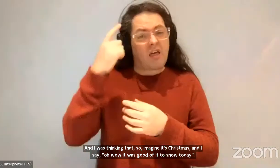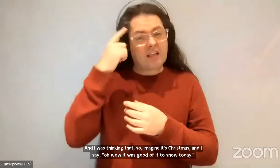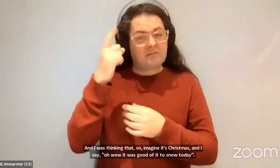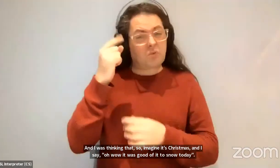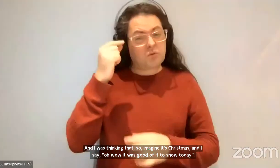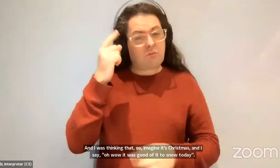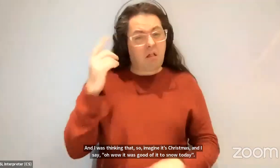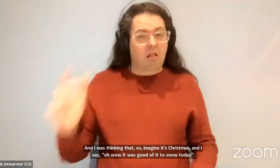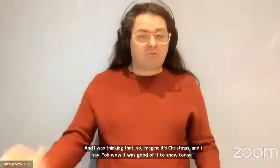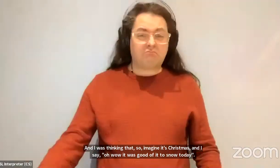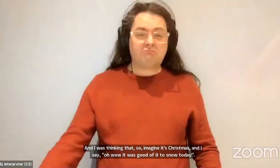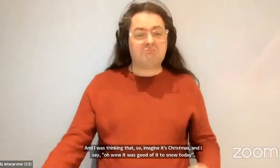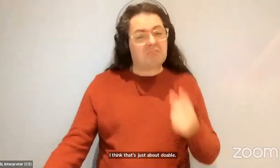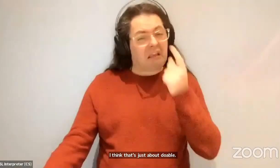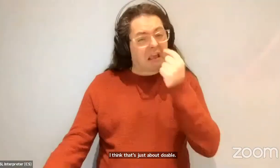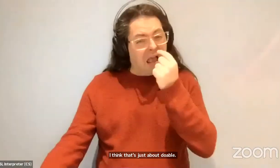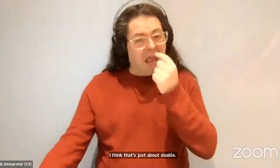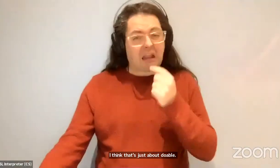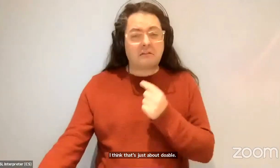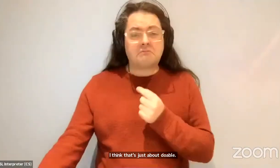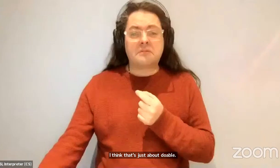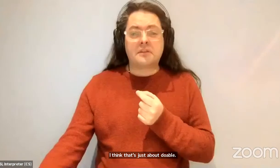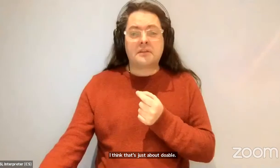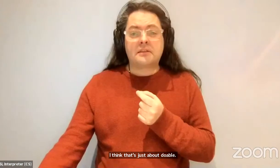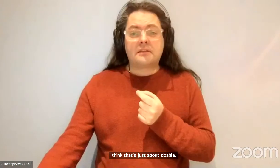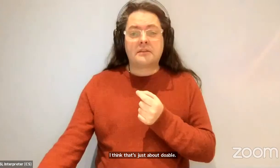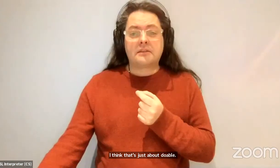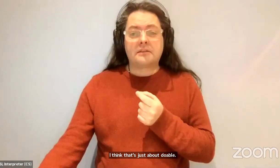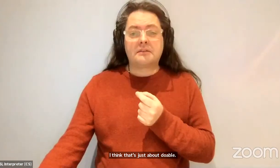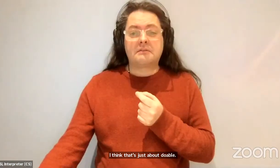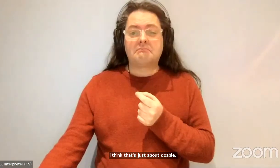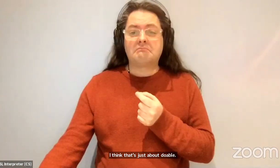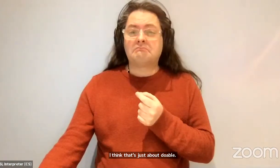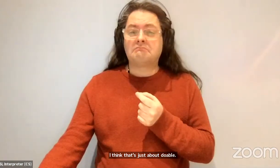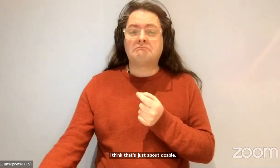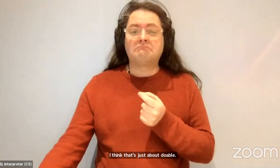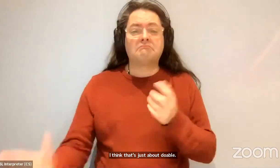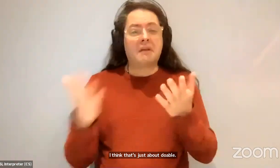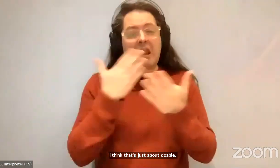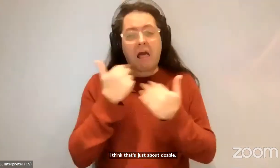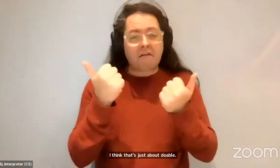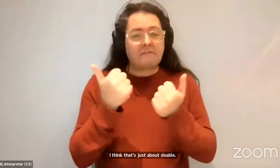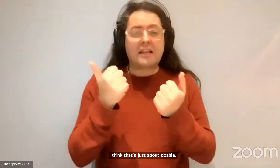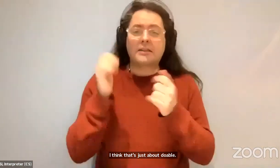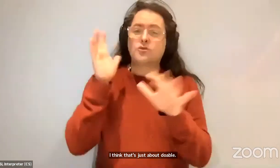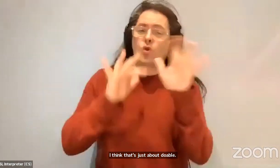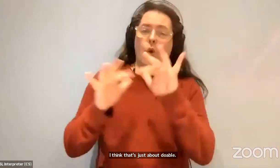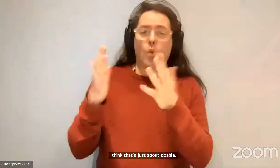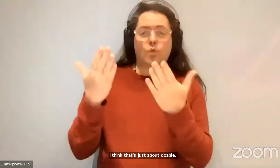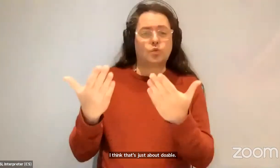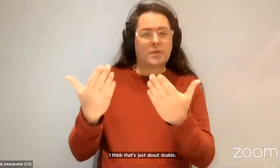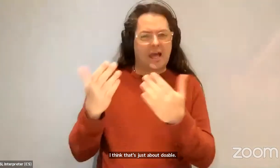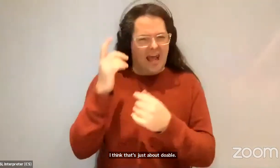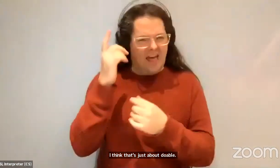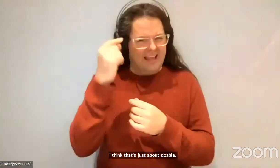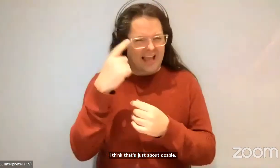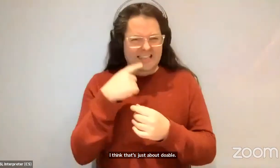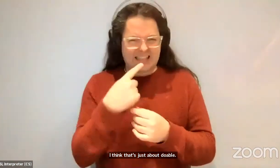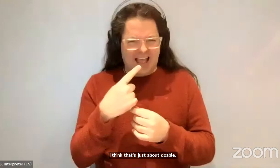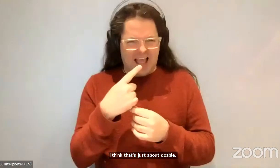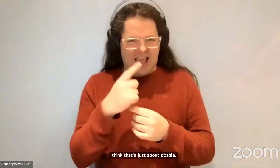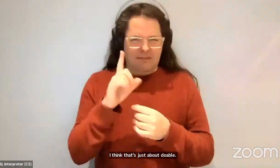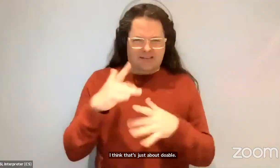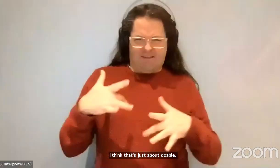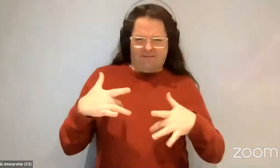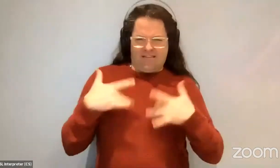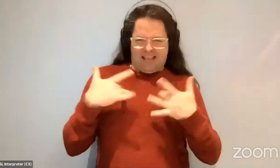I think I can do that. can say, it's good, or it's, it's lovely of it to snow today. I think I can do that. But I'd find it almost